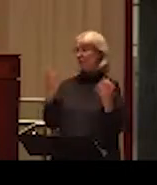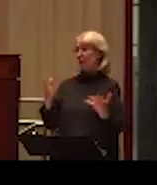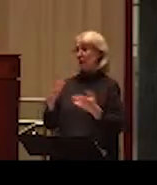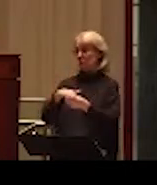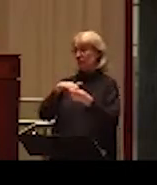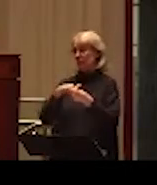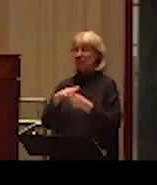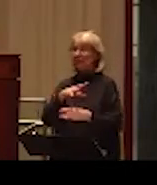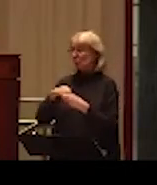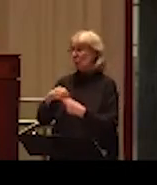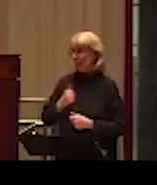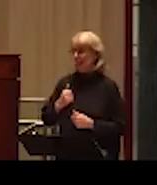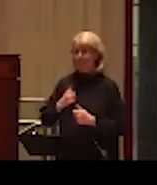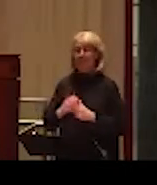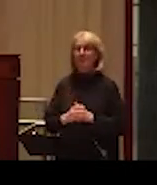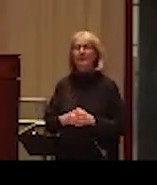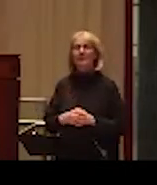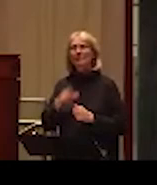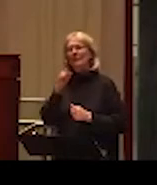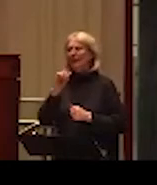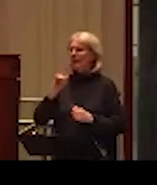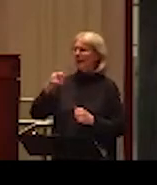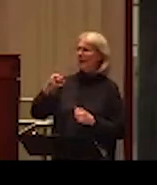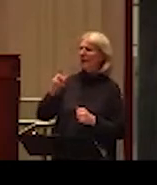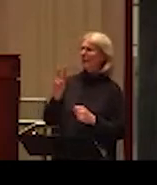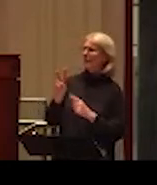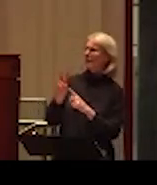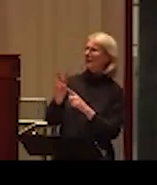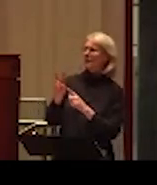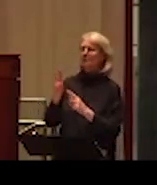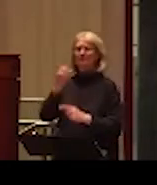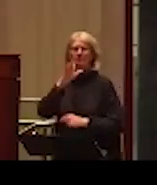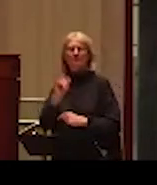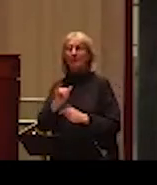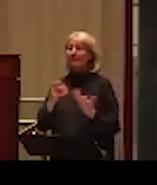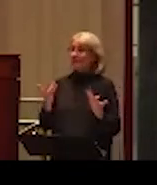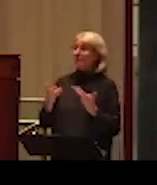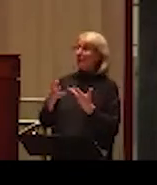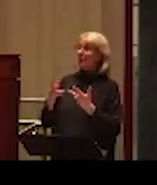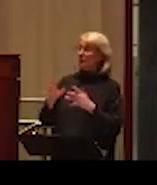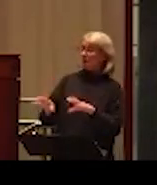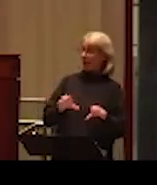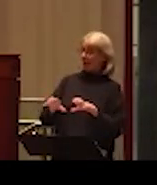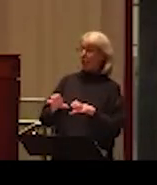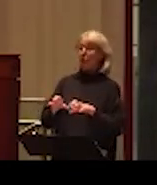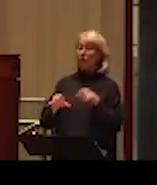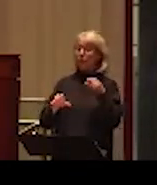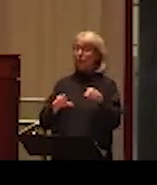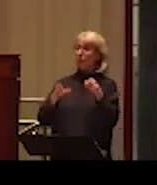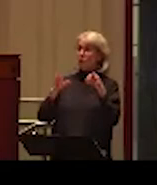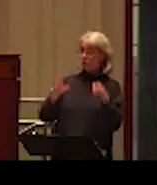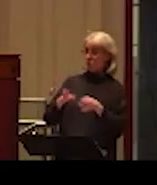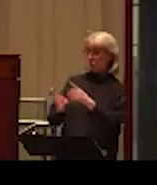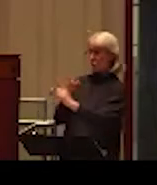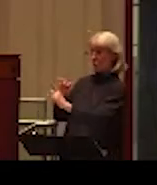And if we try to define this, what is intimate partner violence, it's a behavior perpetrated with intention to hurt an